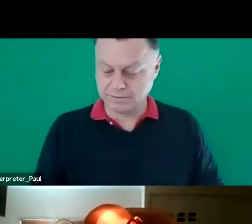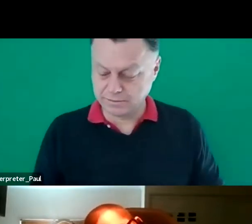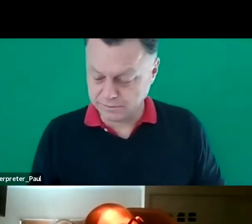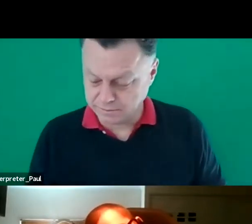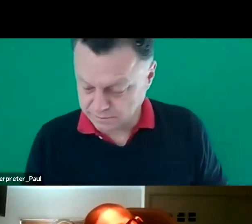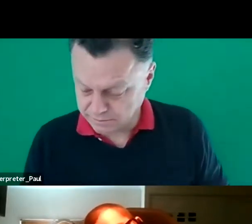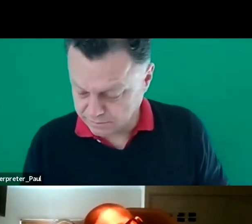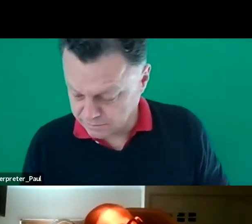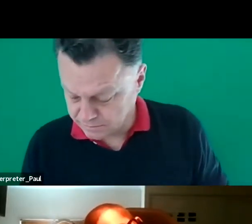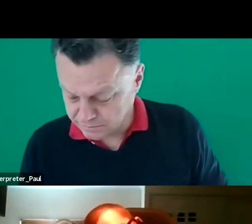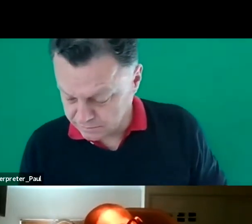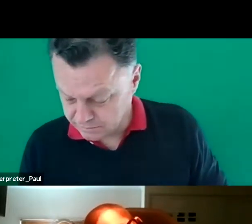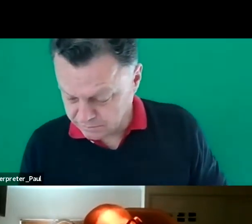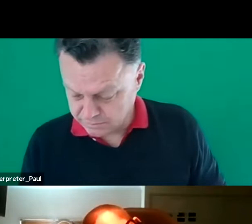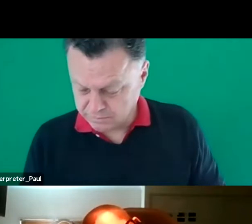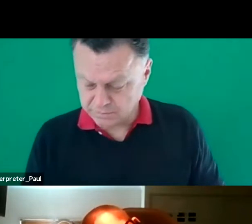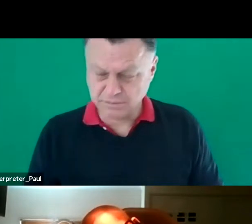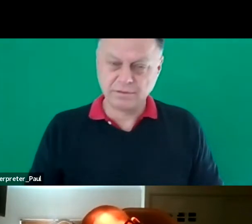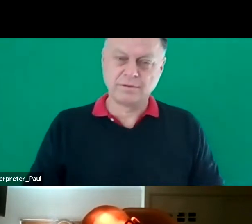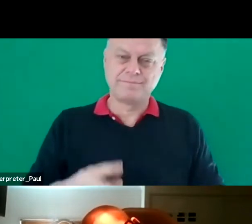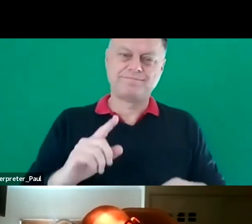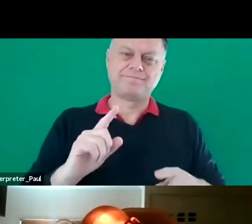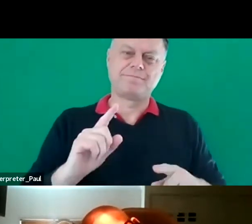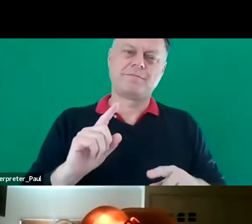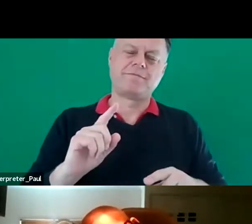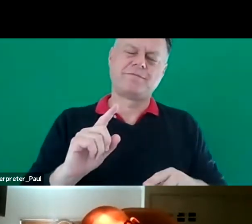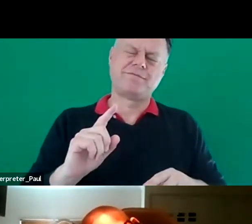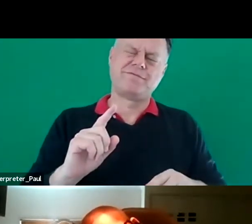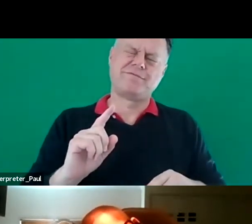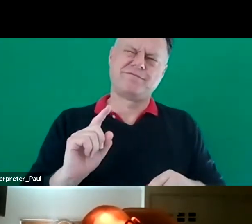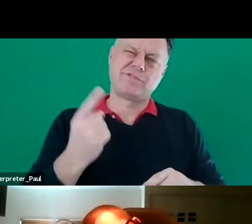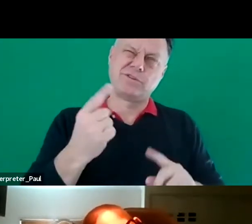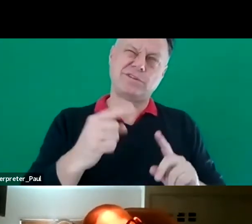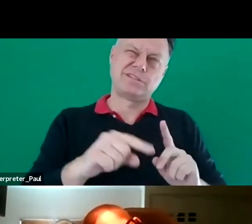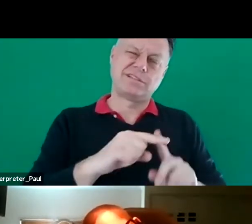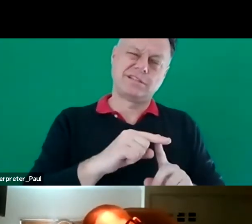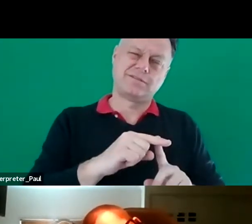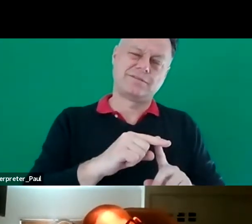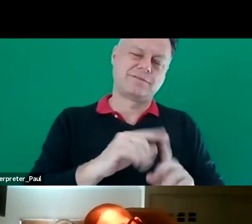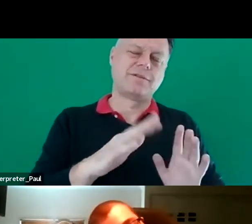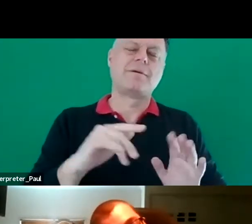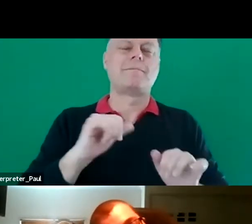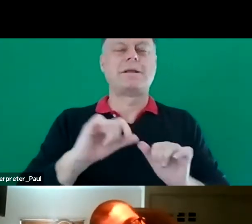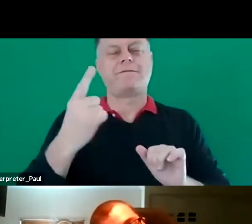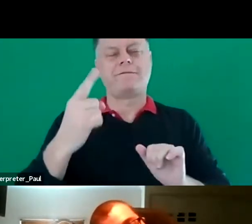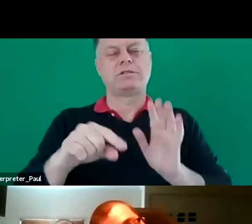I guess I'll start off with the negative and go to the positive to finish on a positive note. But in terms of negative impacts,